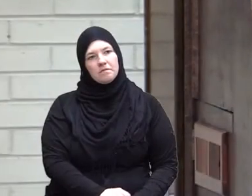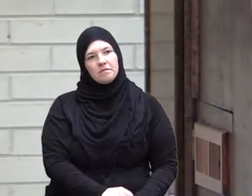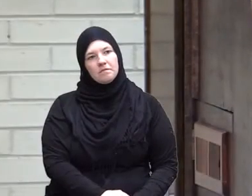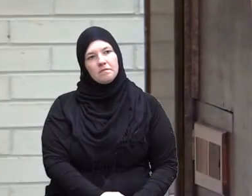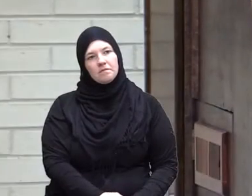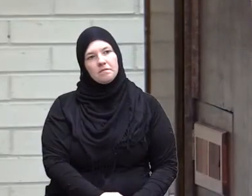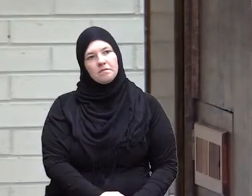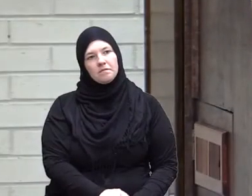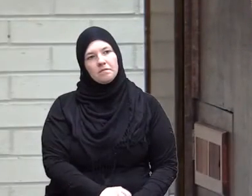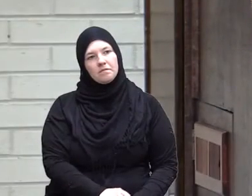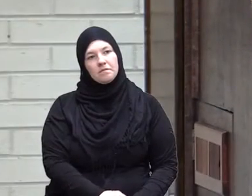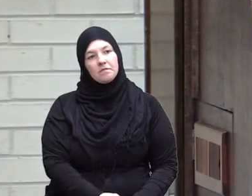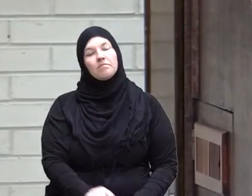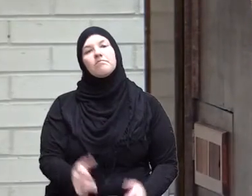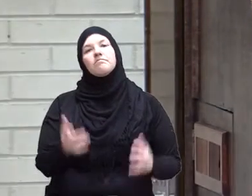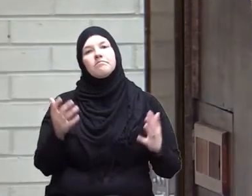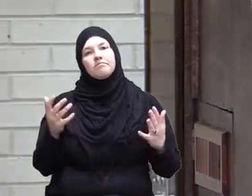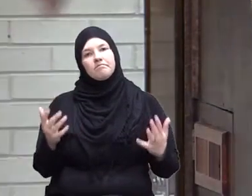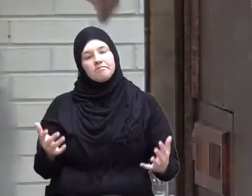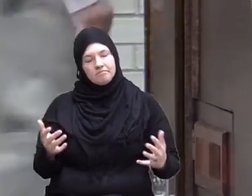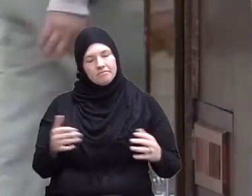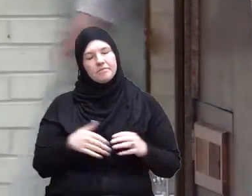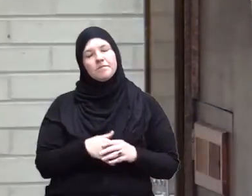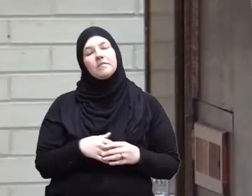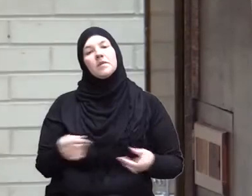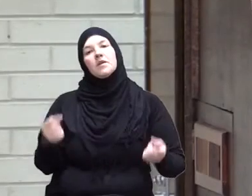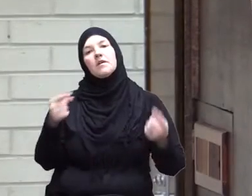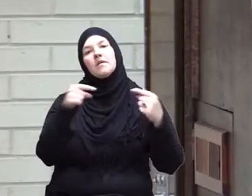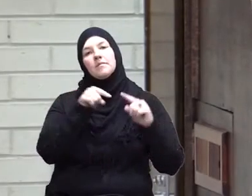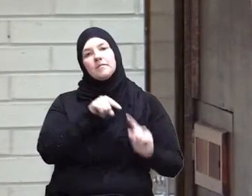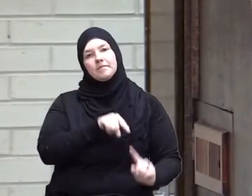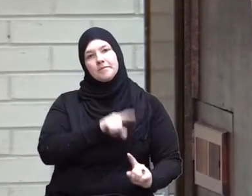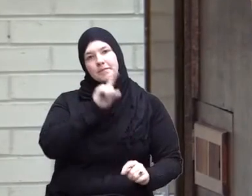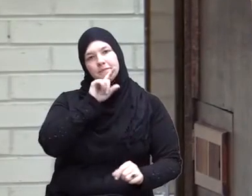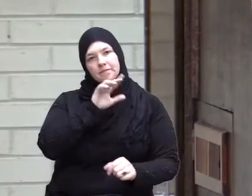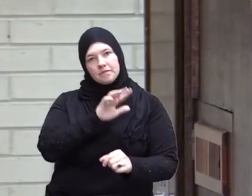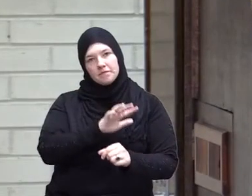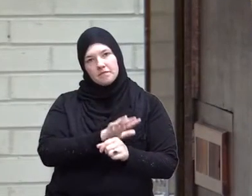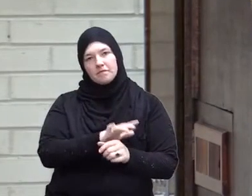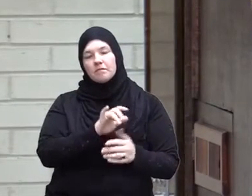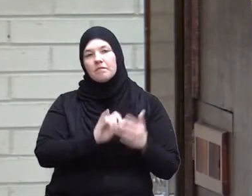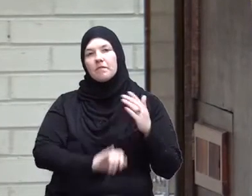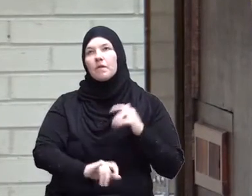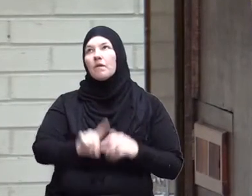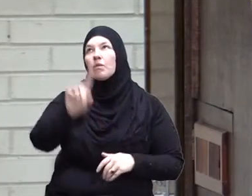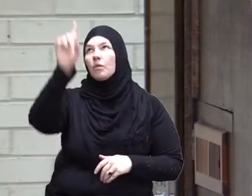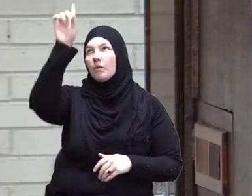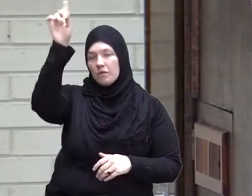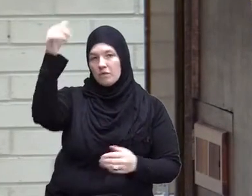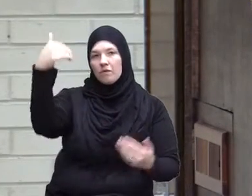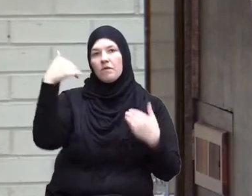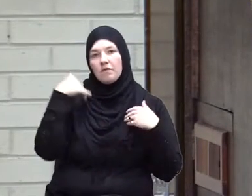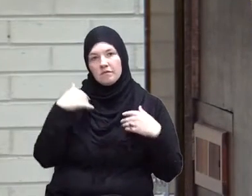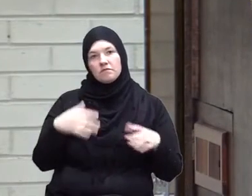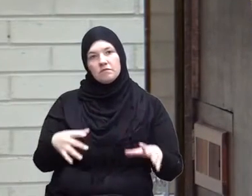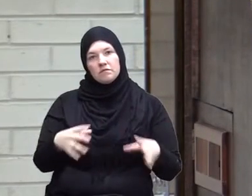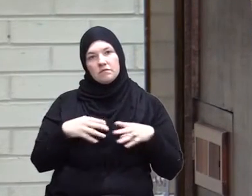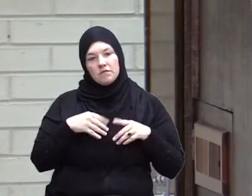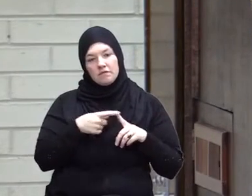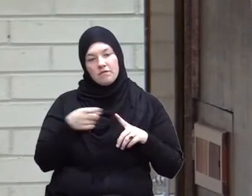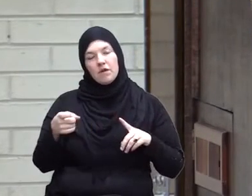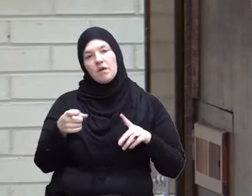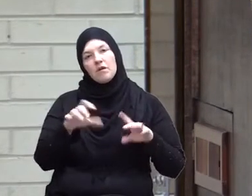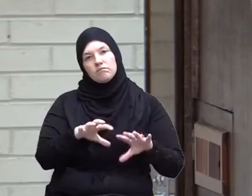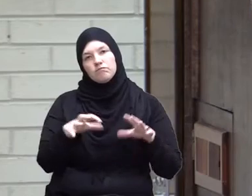So we come back to the covenant that Allah Subh'anaHu Wa Ta-A'la has taken from the children of